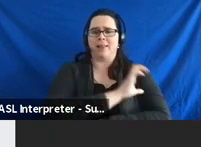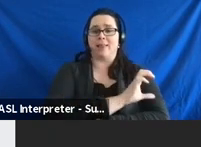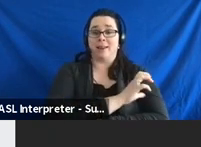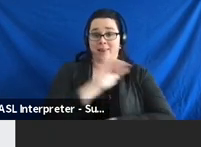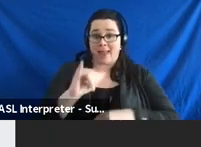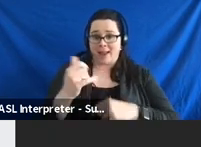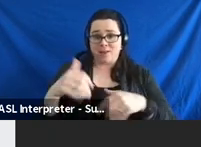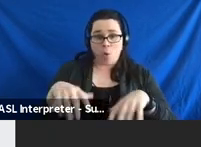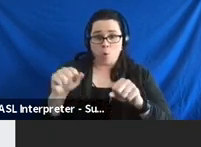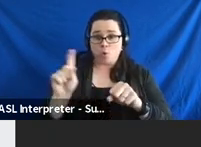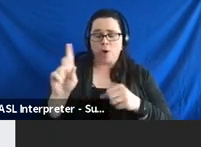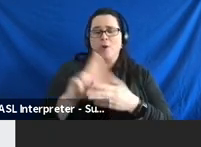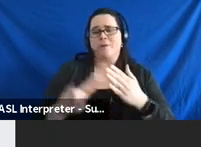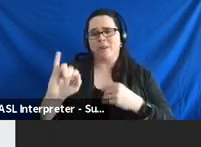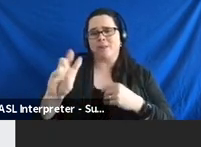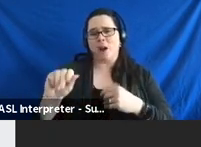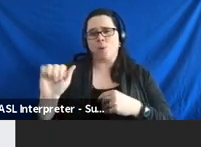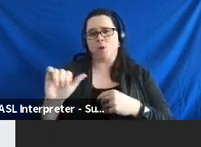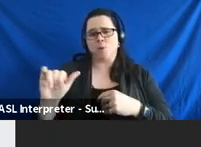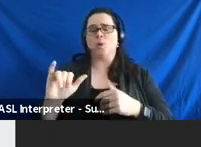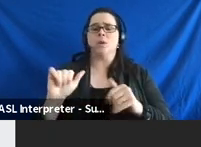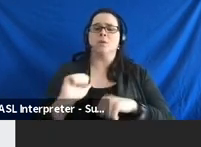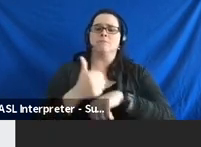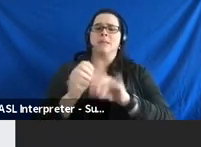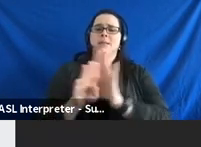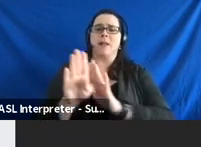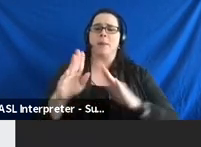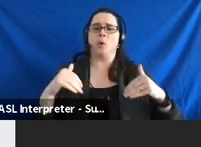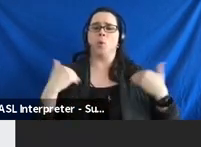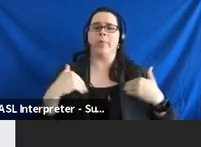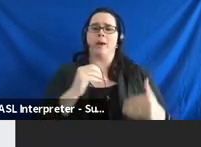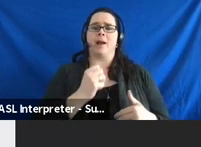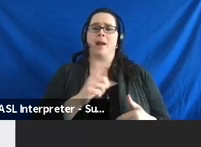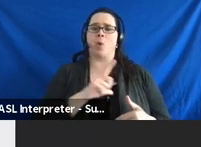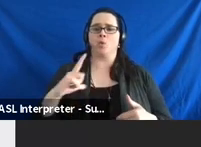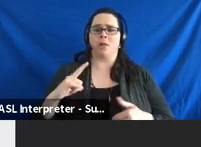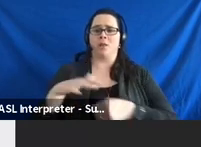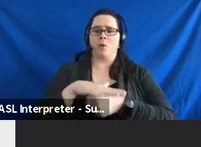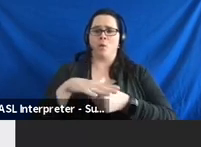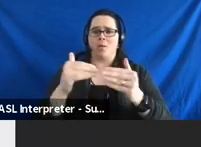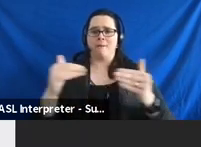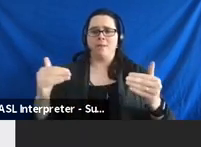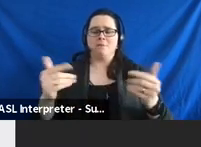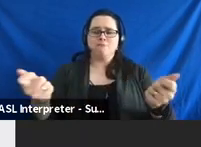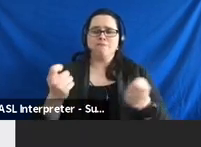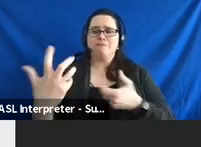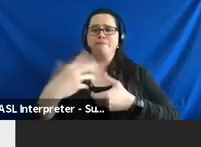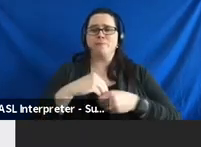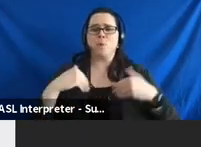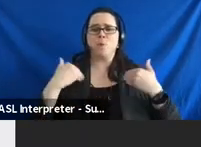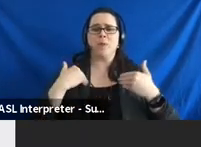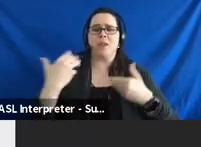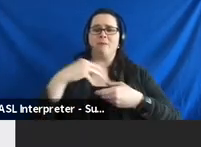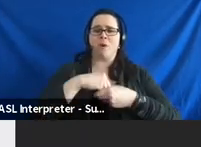of Iowa to develop youth councils at the local level. So, getting youth involved with things that